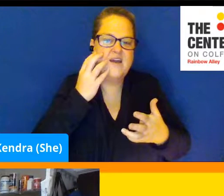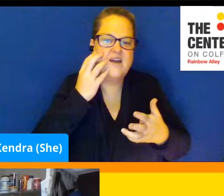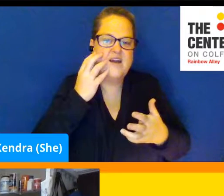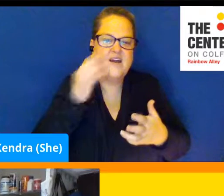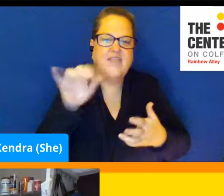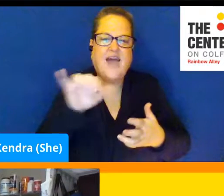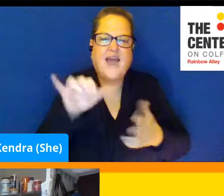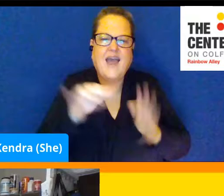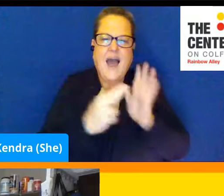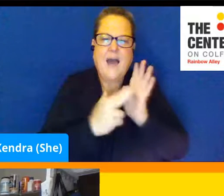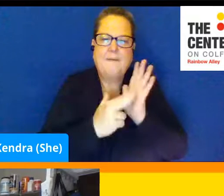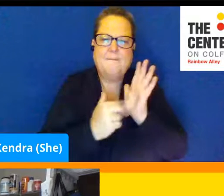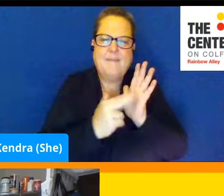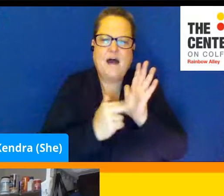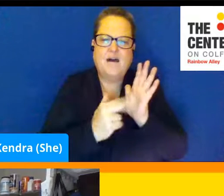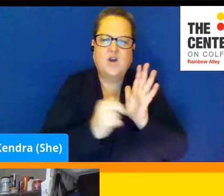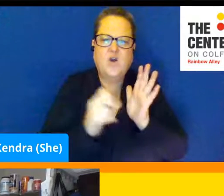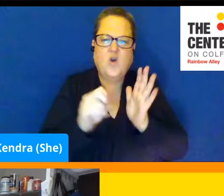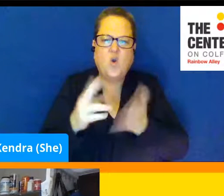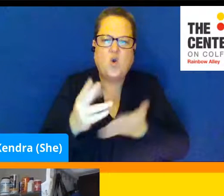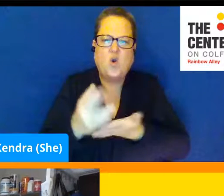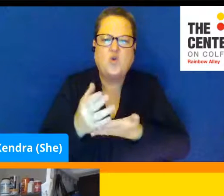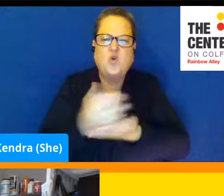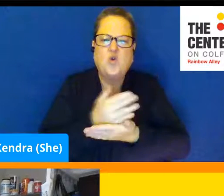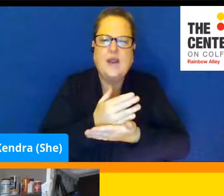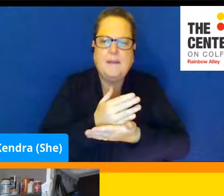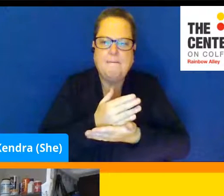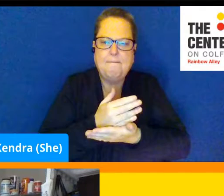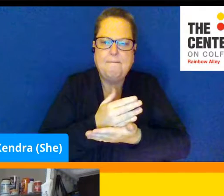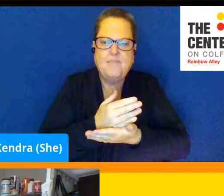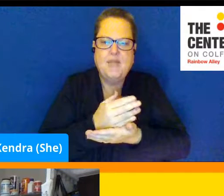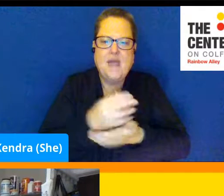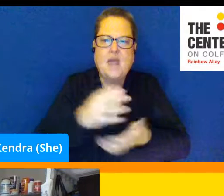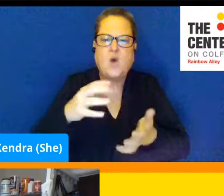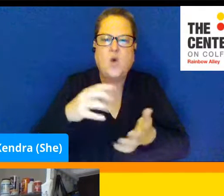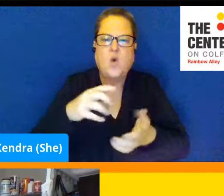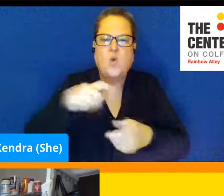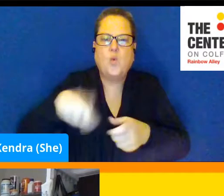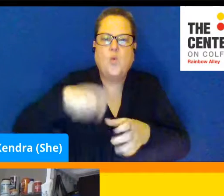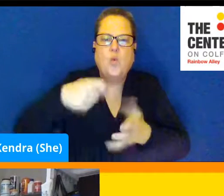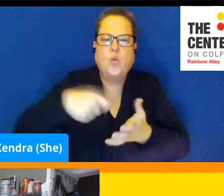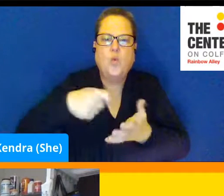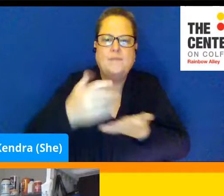butter or like a cream like consistency, like a whipped cream almost.